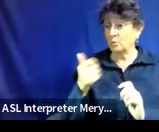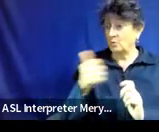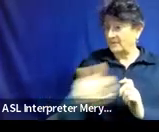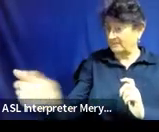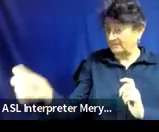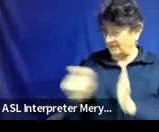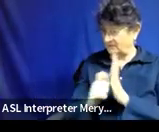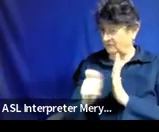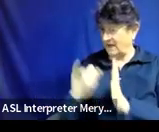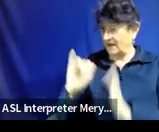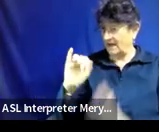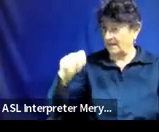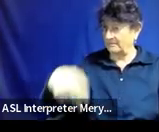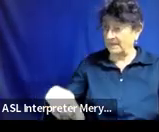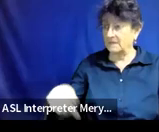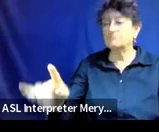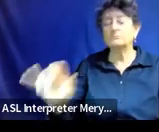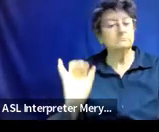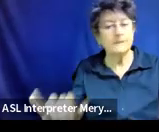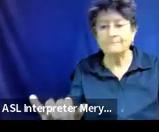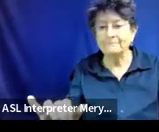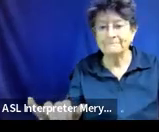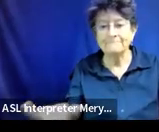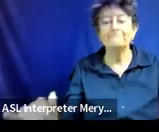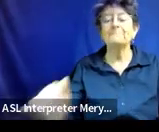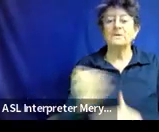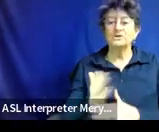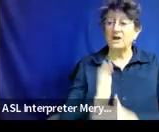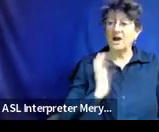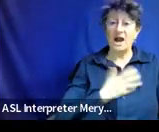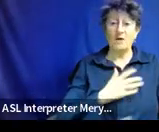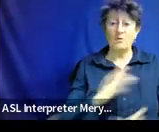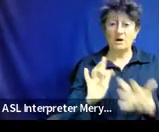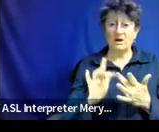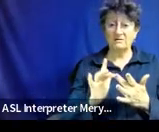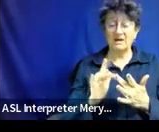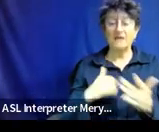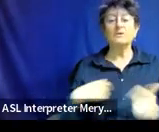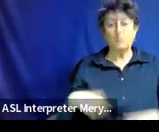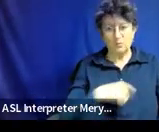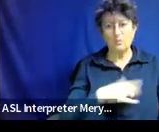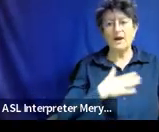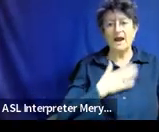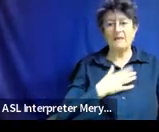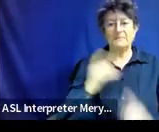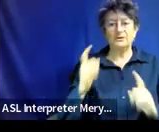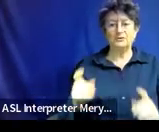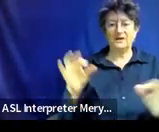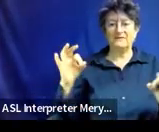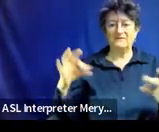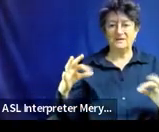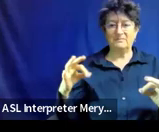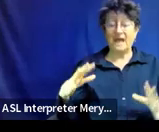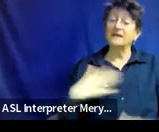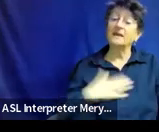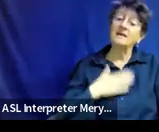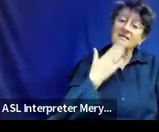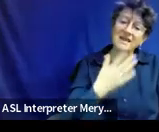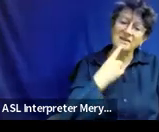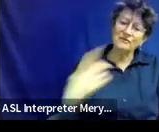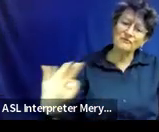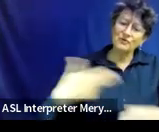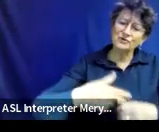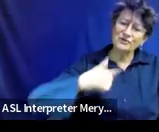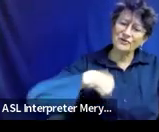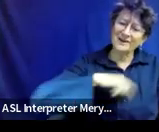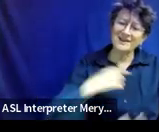same. Share our contact and we will give feedback. And we appreciate all of you joining us today. Thank you so much.